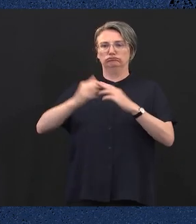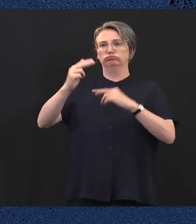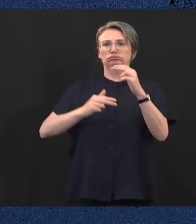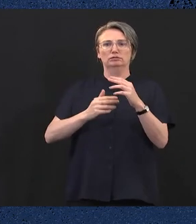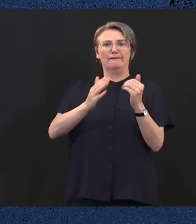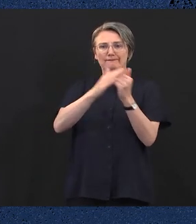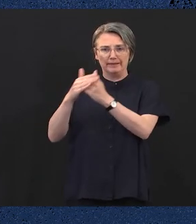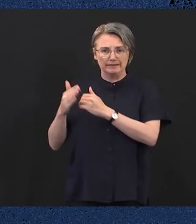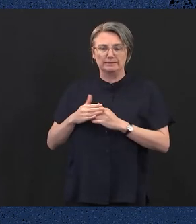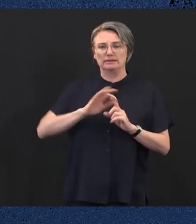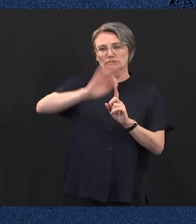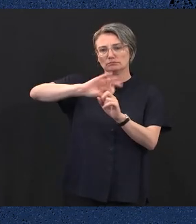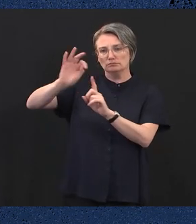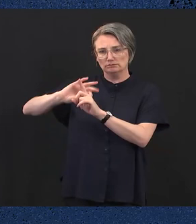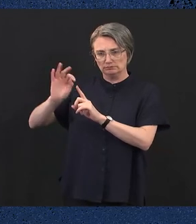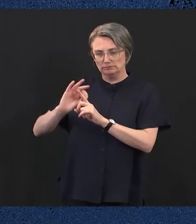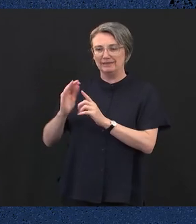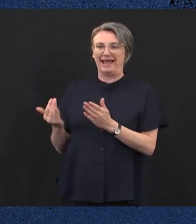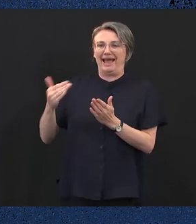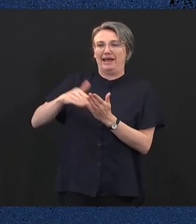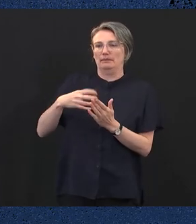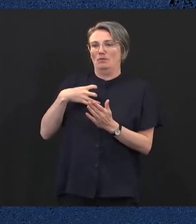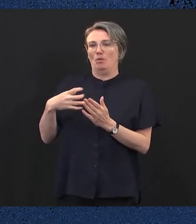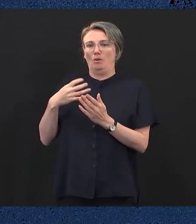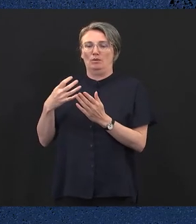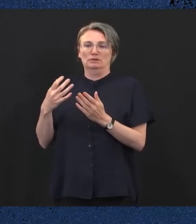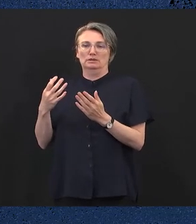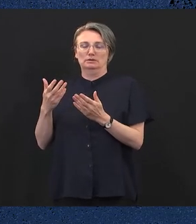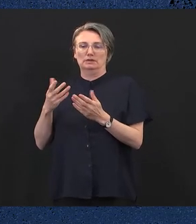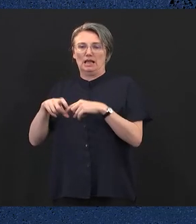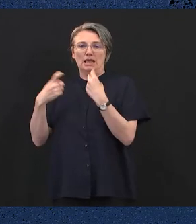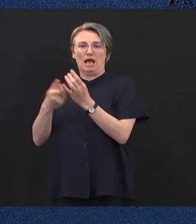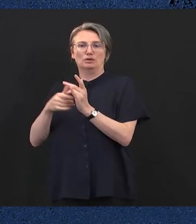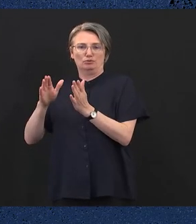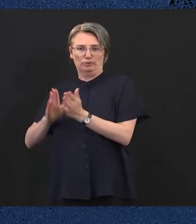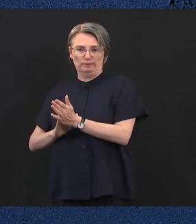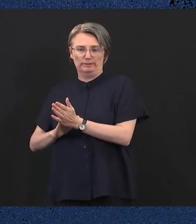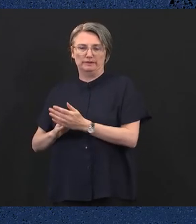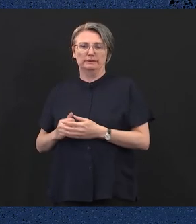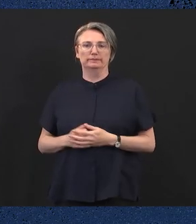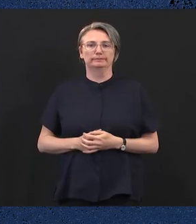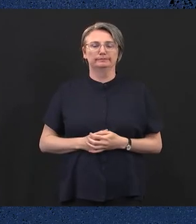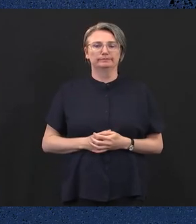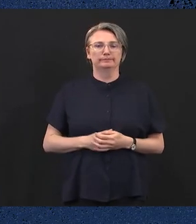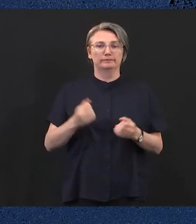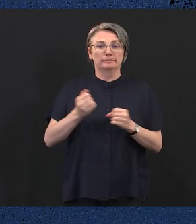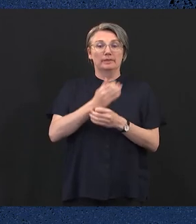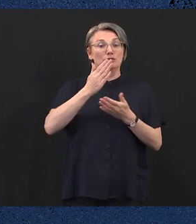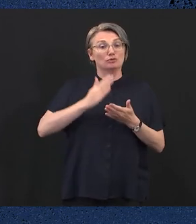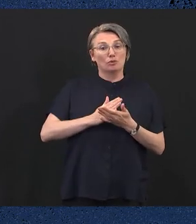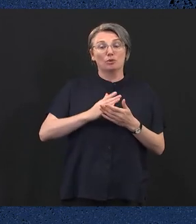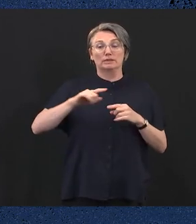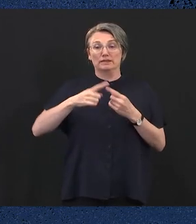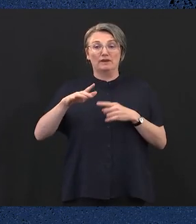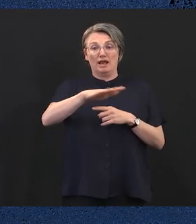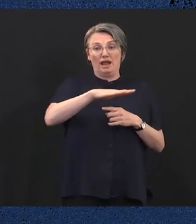classroom. The government will also extend outside hours care to every specialist school in the state, with the next 25